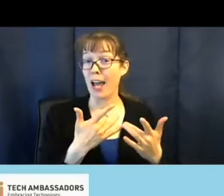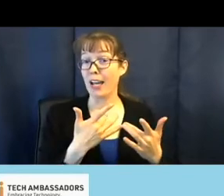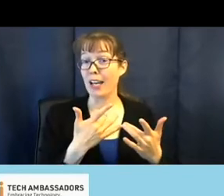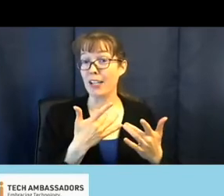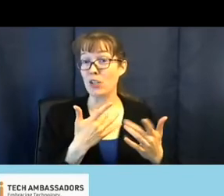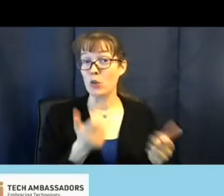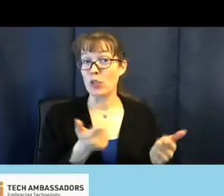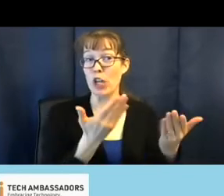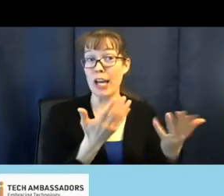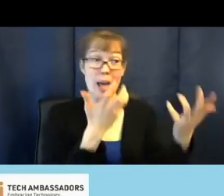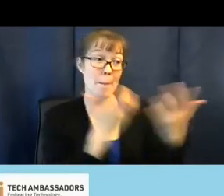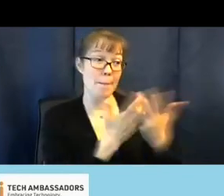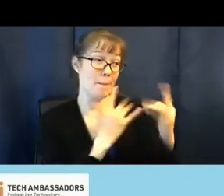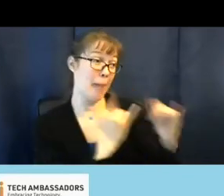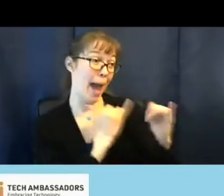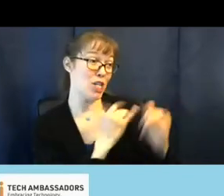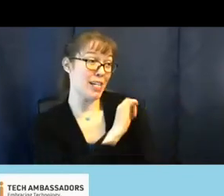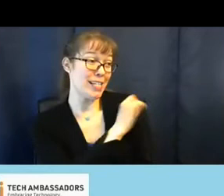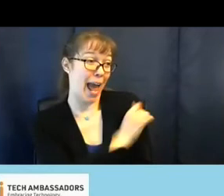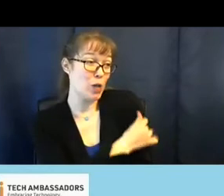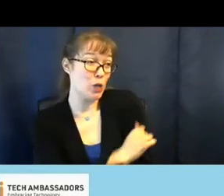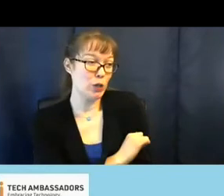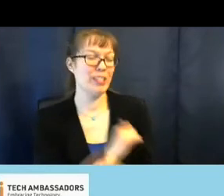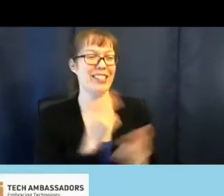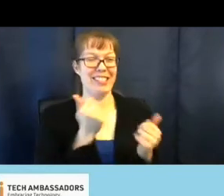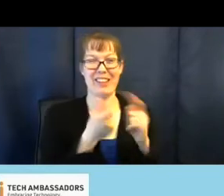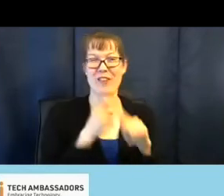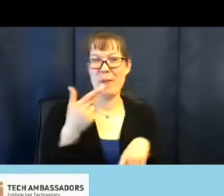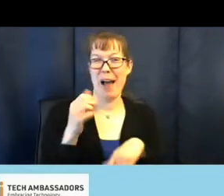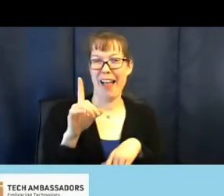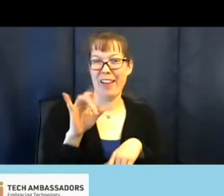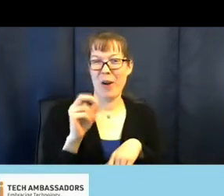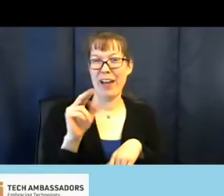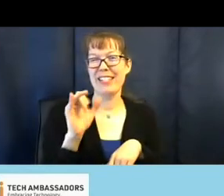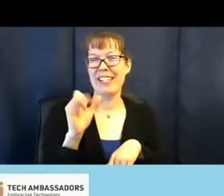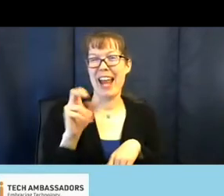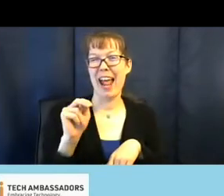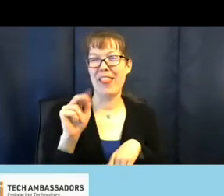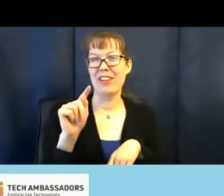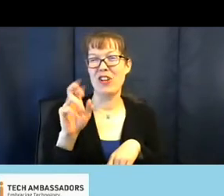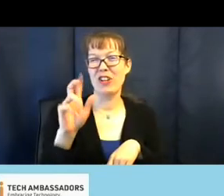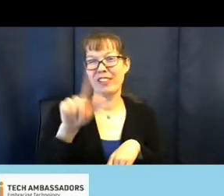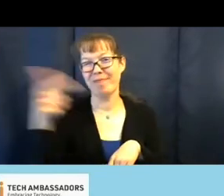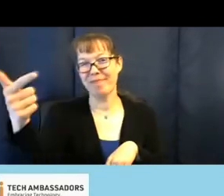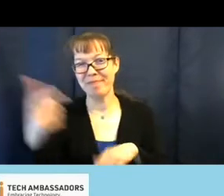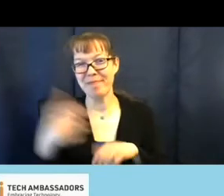from Holland, Ohio. It is Nathan Turner. Take it away, Nathan.